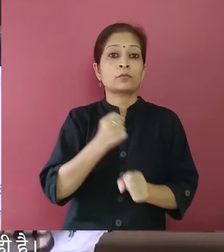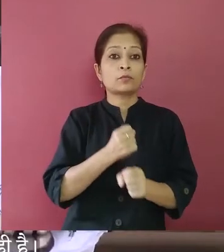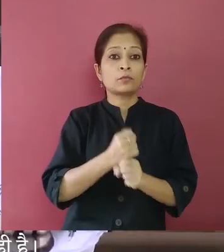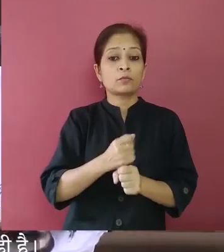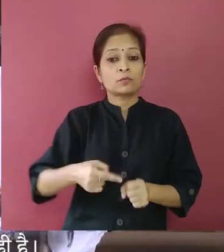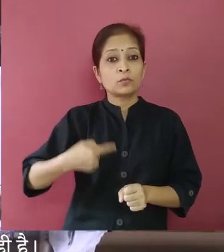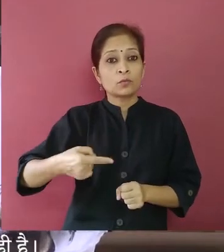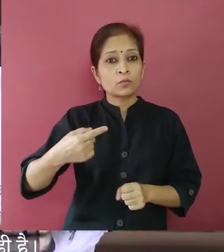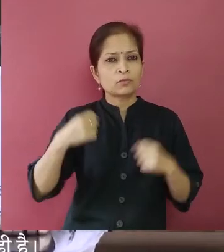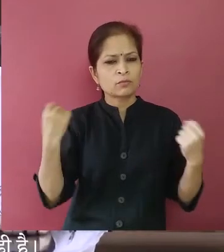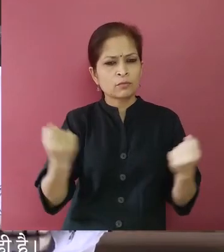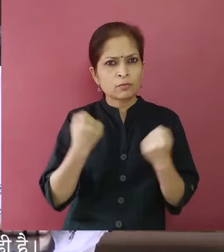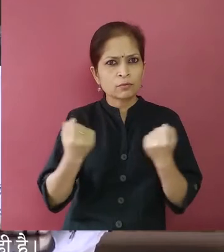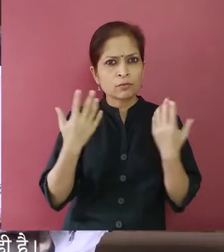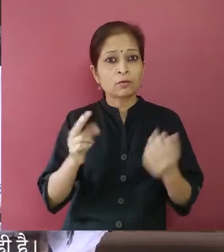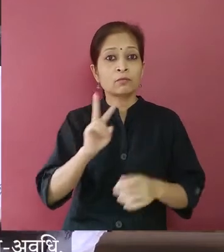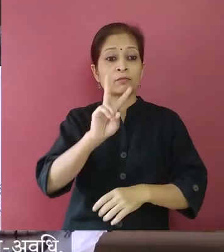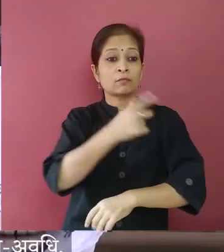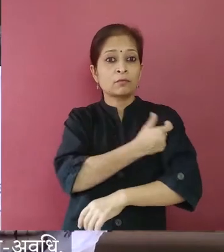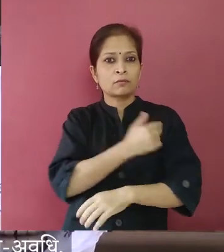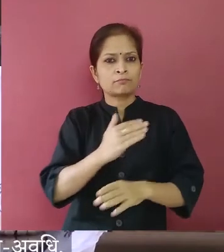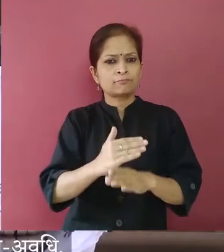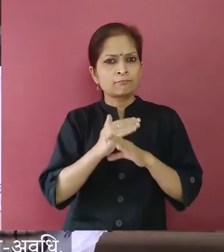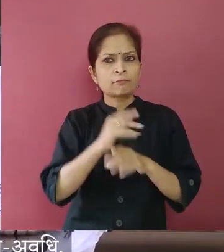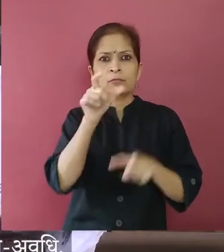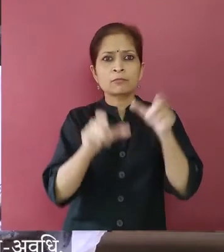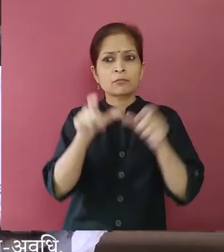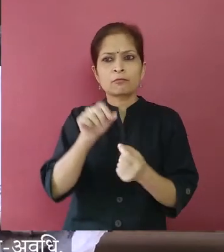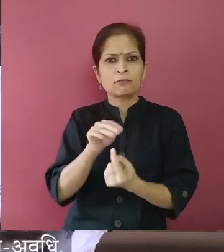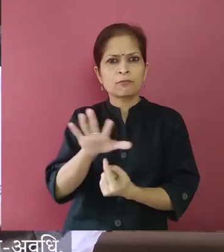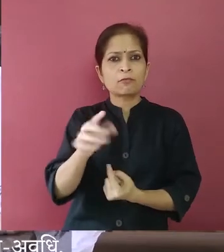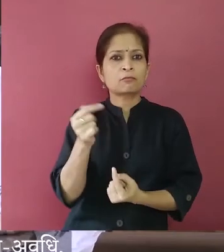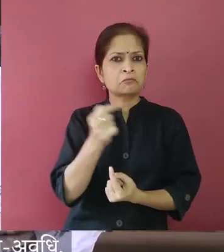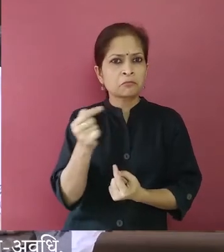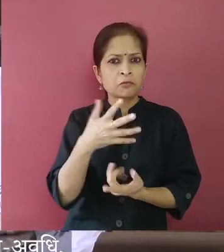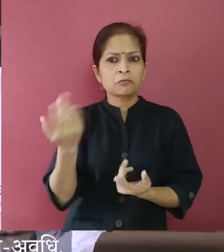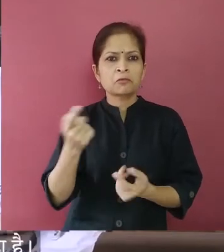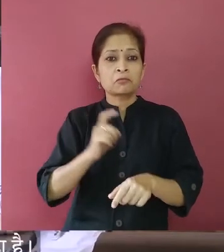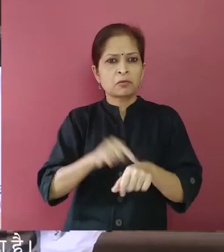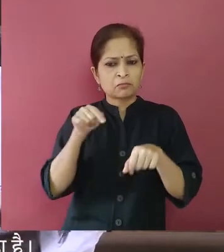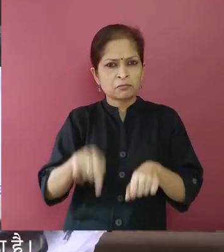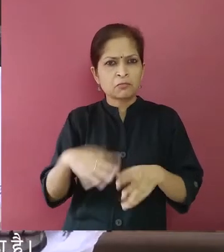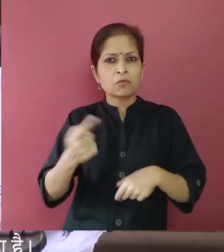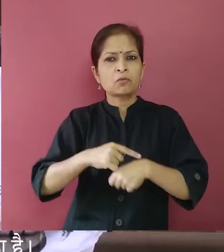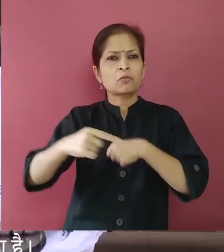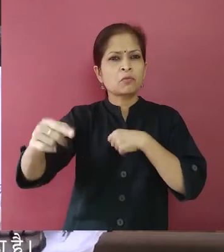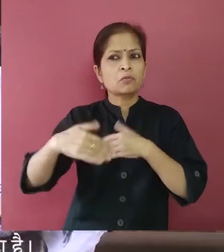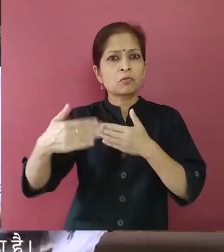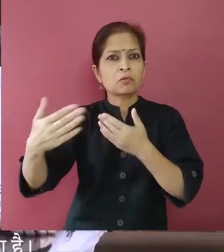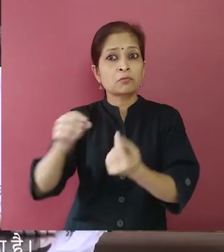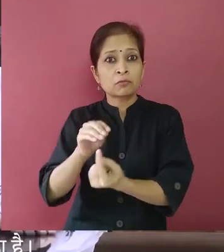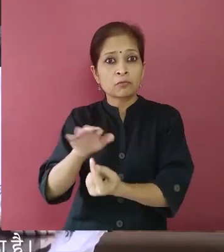make sure that the vaccines are safe and any adverse effects, short-term or long-term, which may be related to the vaccine,